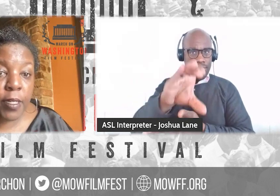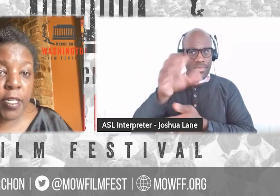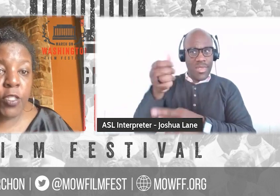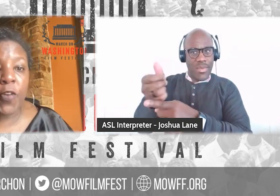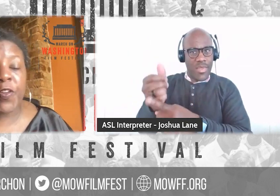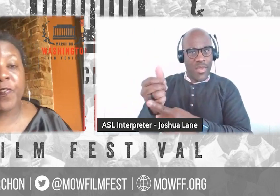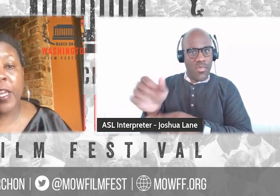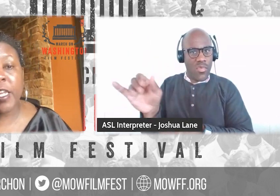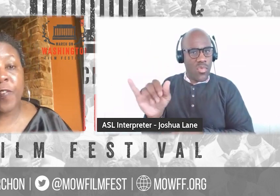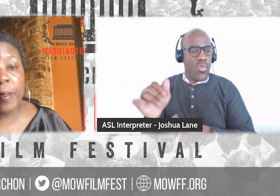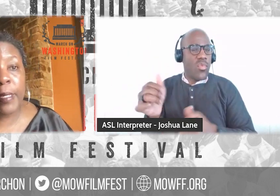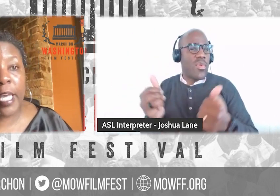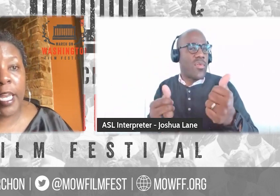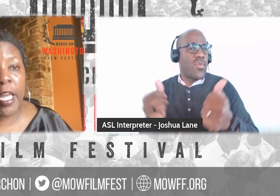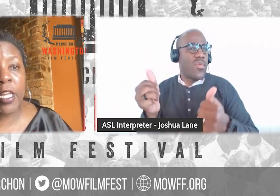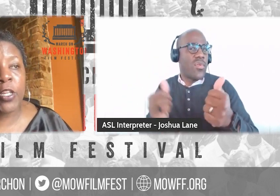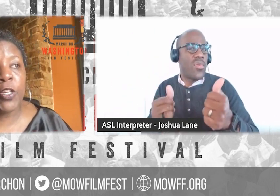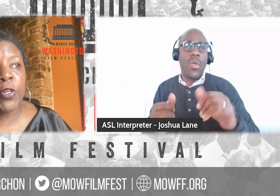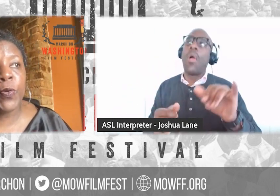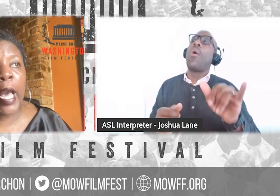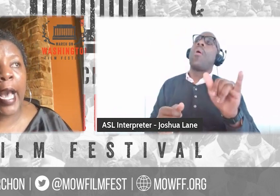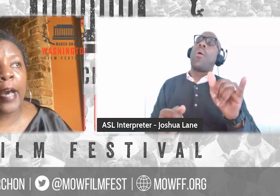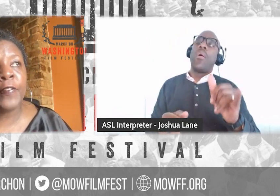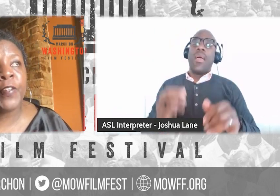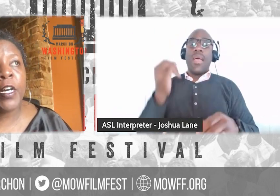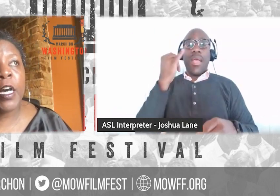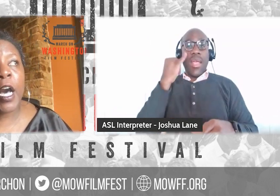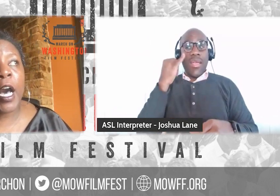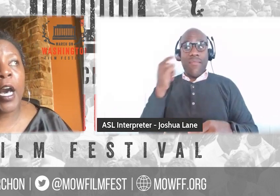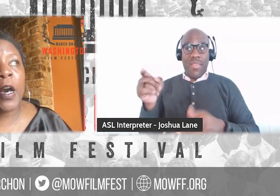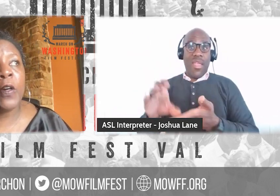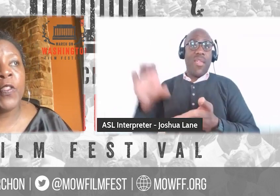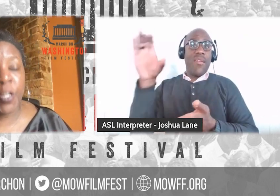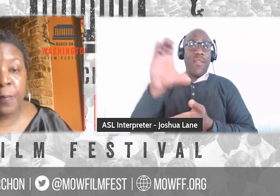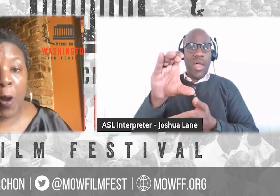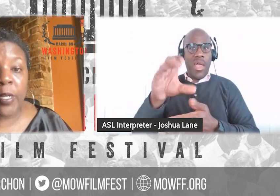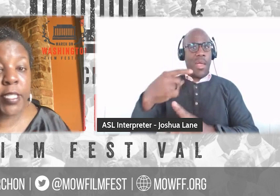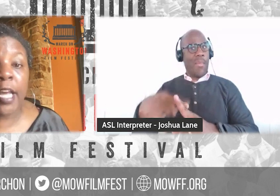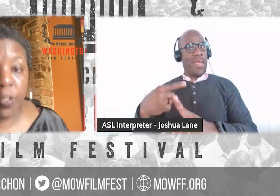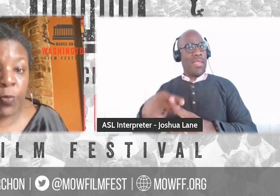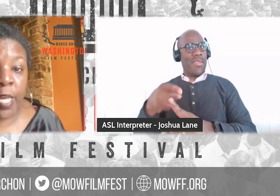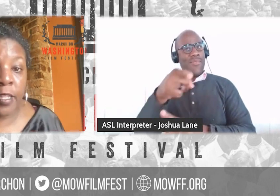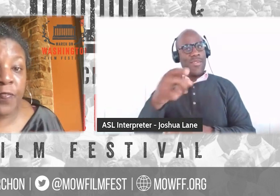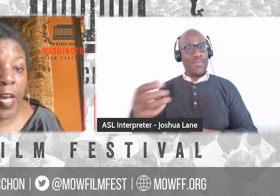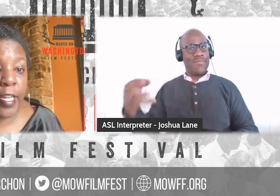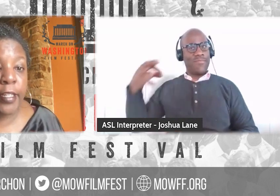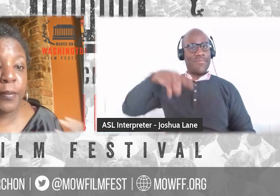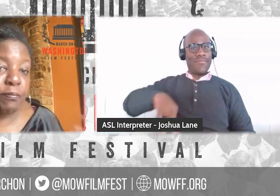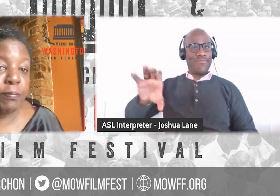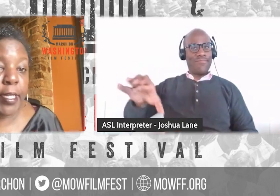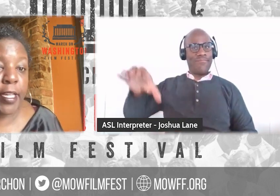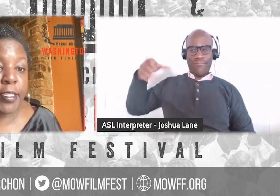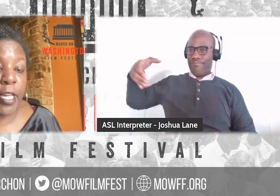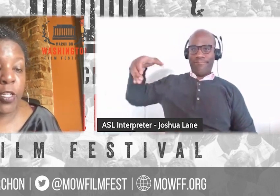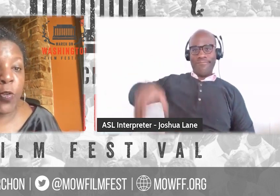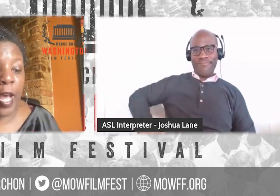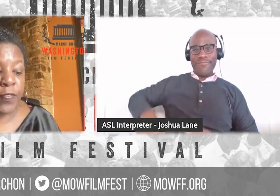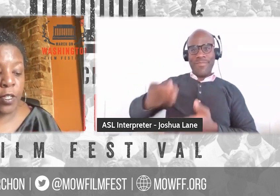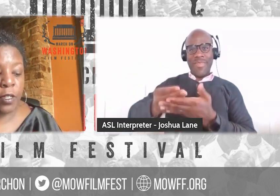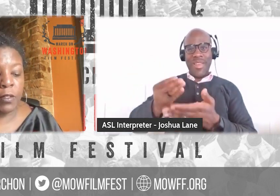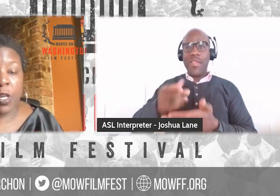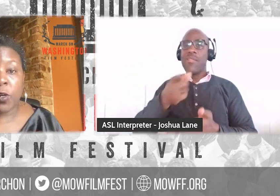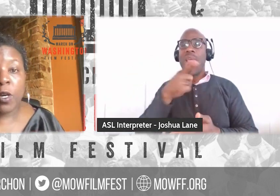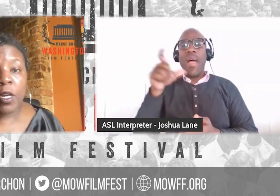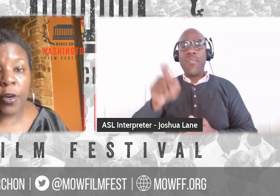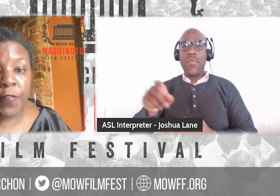beginning. So if they're funding it from the beginning, you have, the good part is that you're getting the funding. Right. then you don't